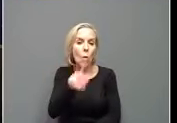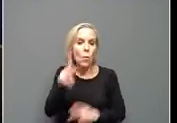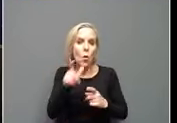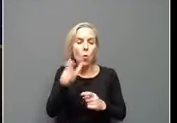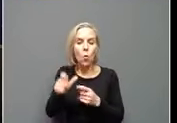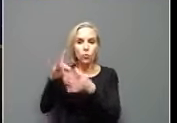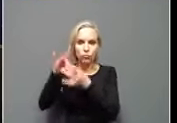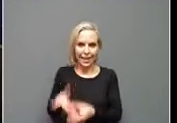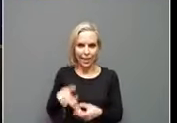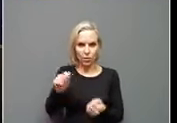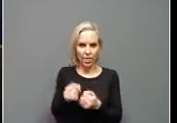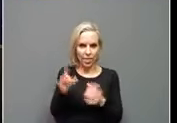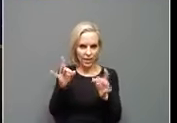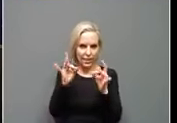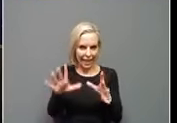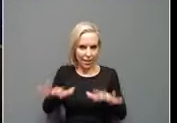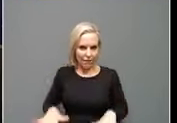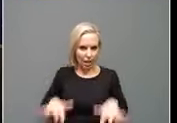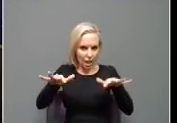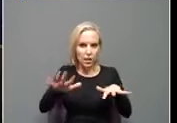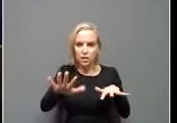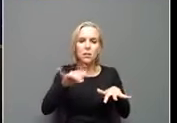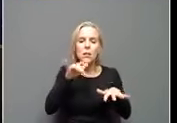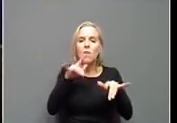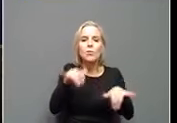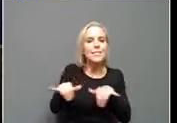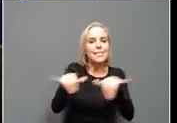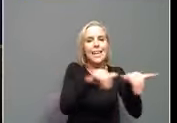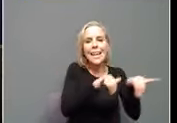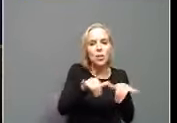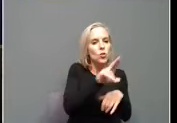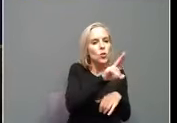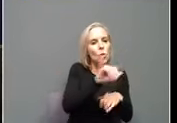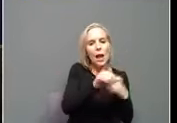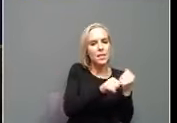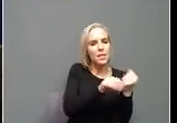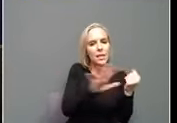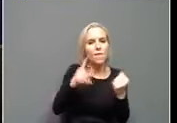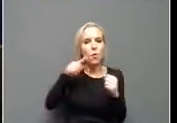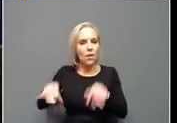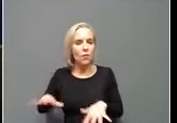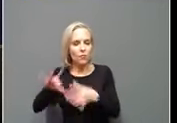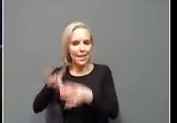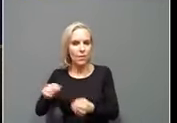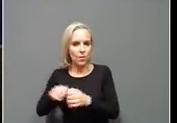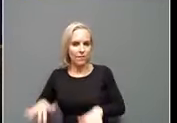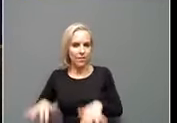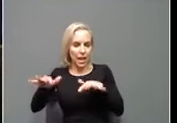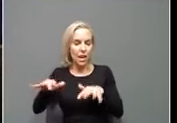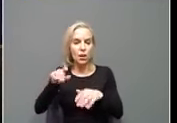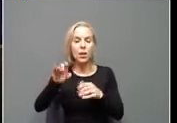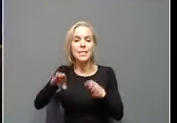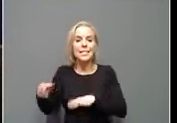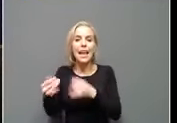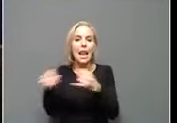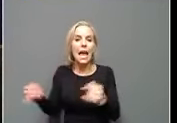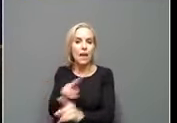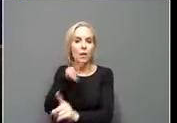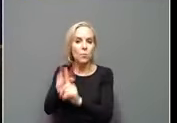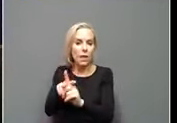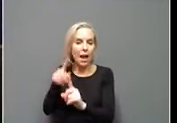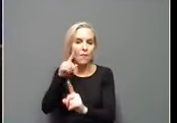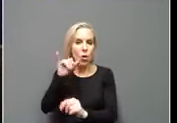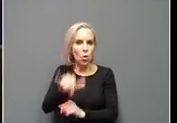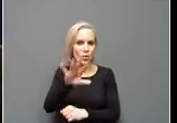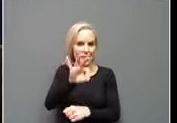disaster. This is not for standard UI assistance. The deadline to apply for this assistance from those nine counties is